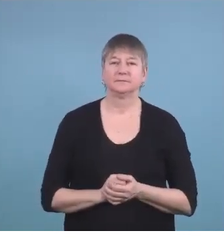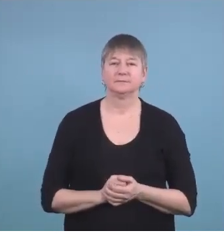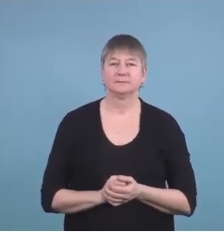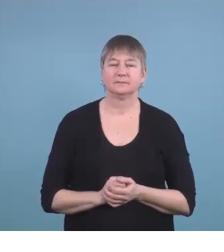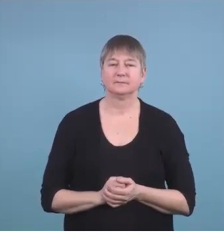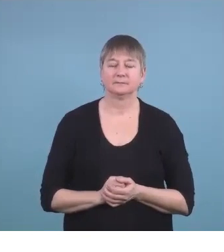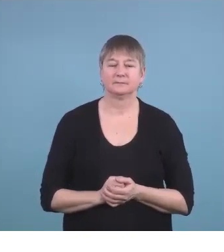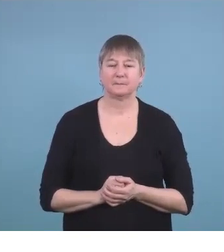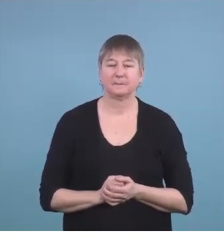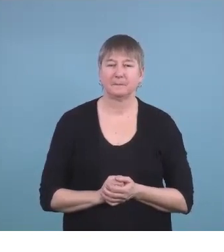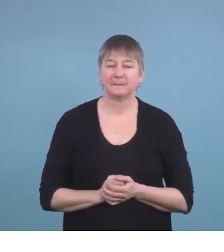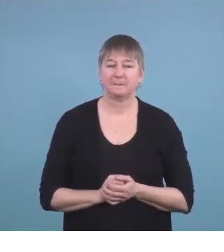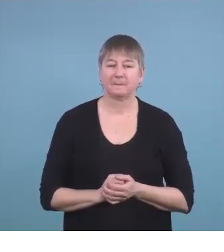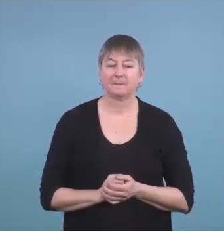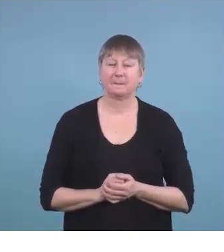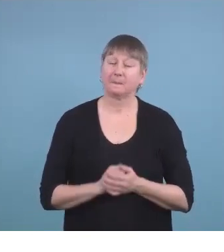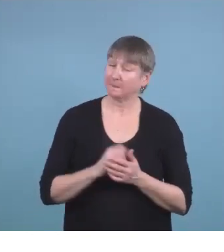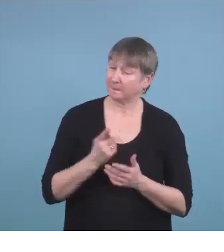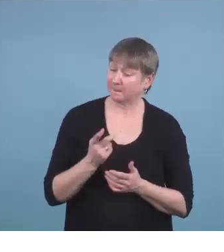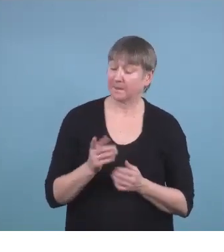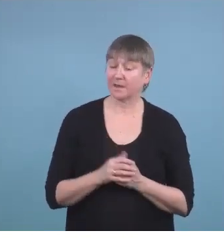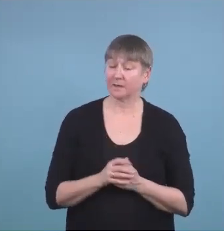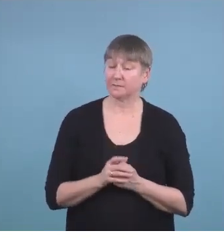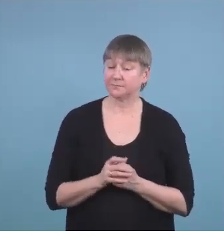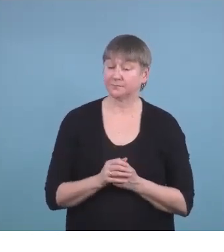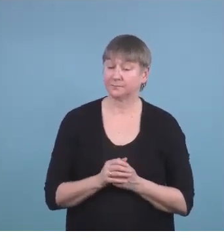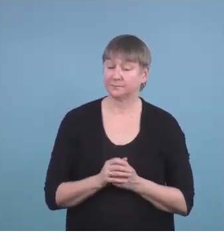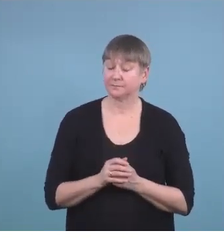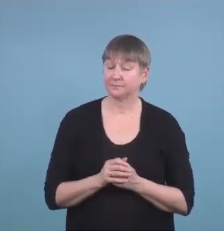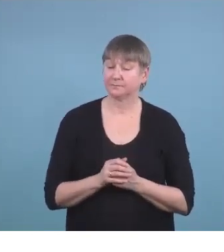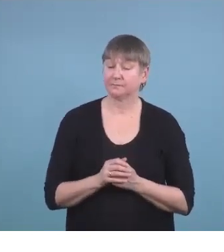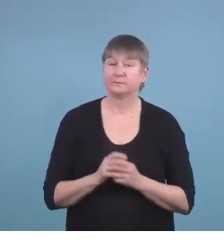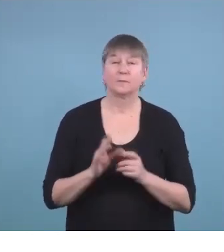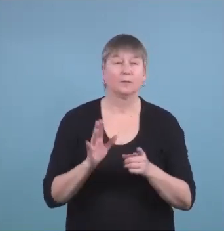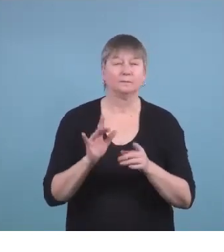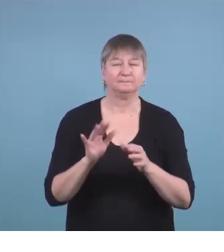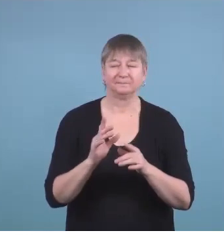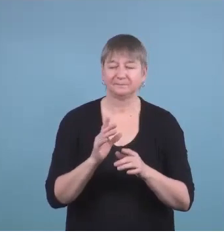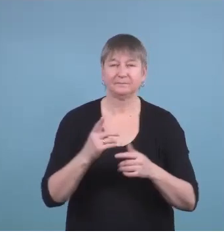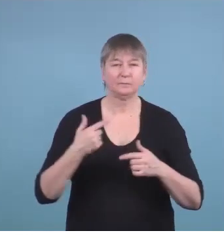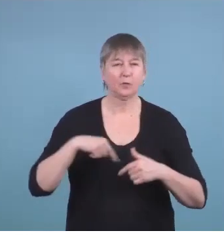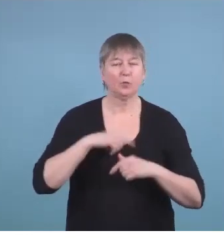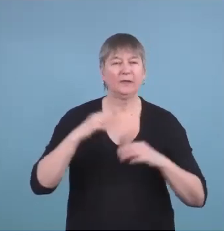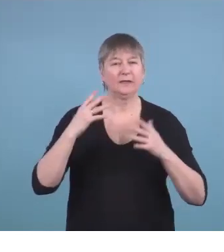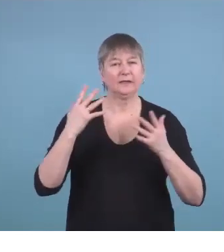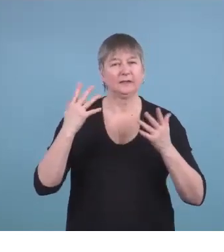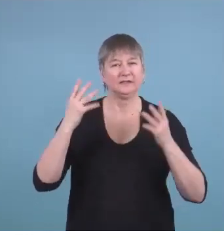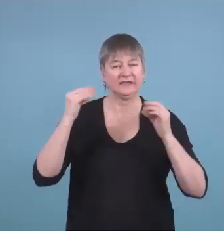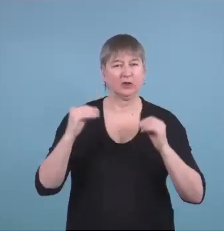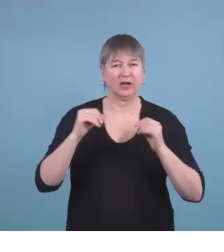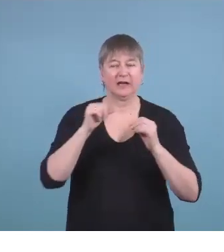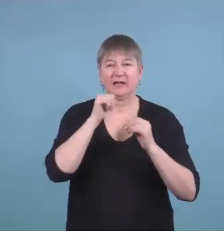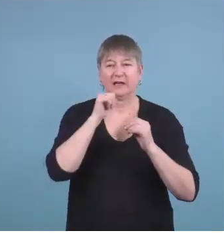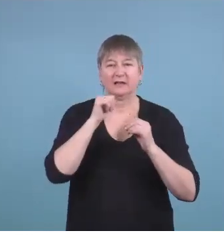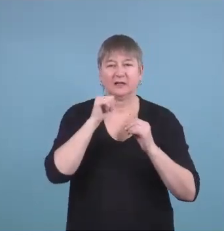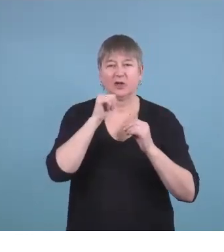And so also the making sure that we don't narrow our focus and apply for enough